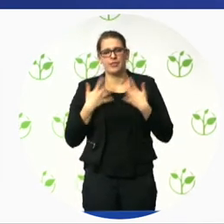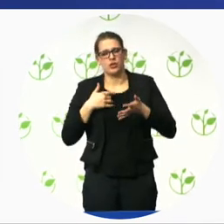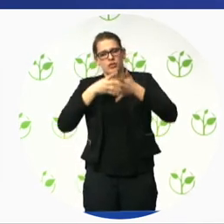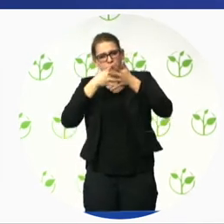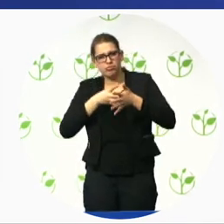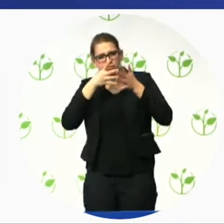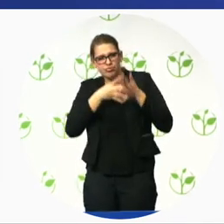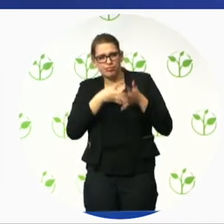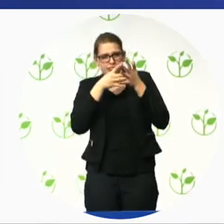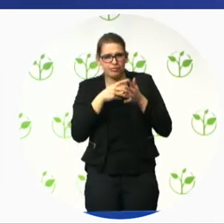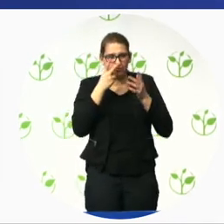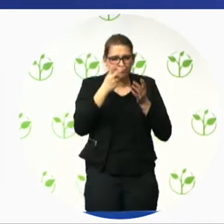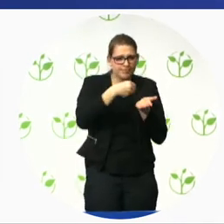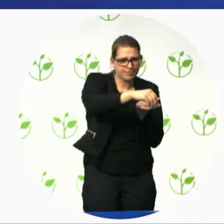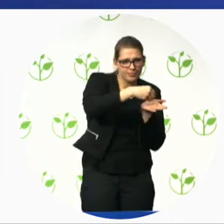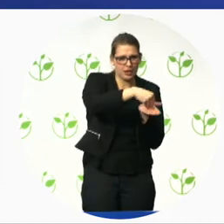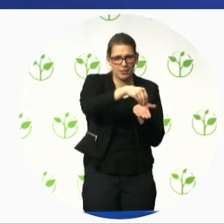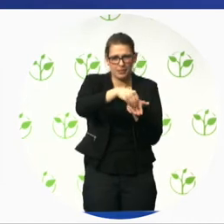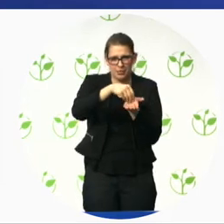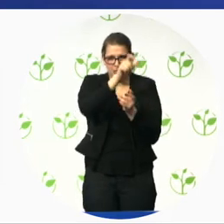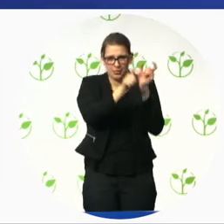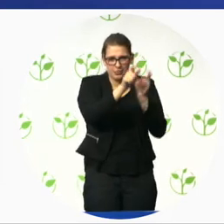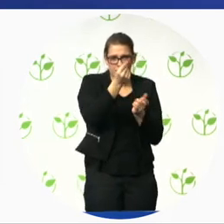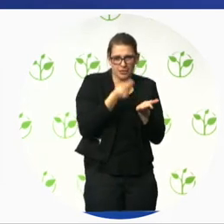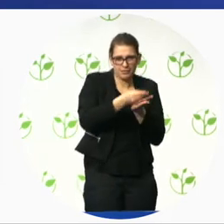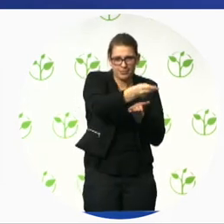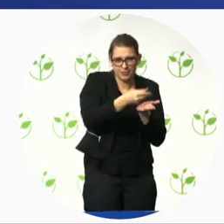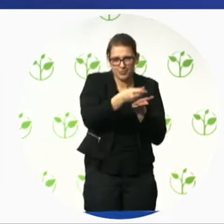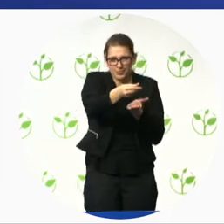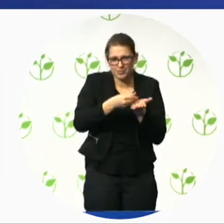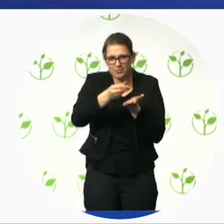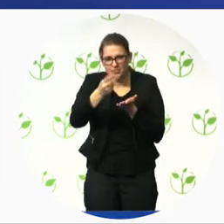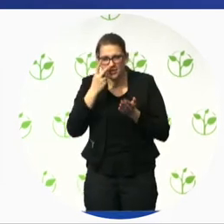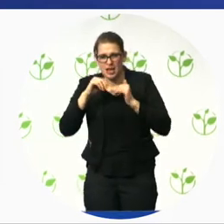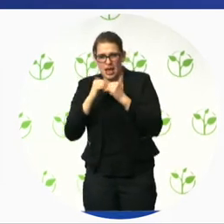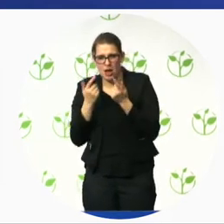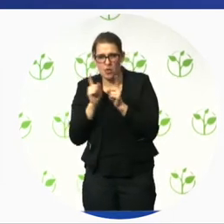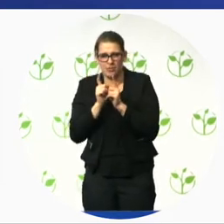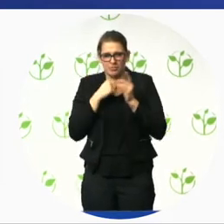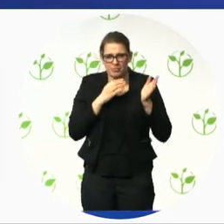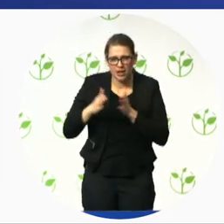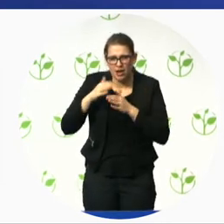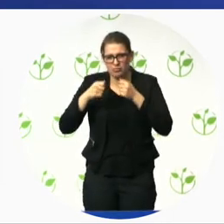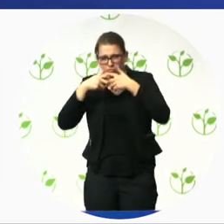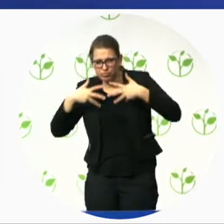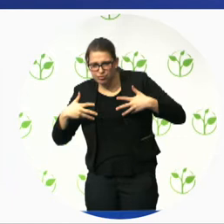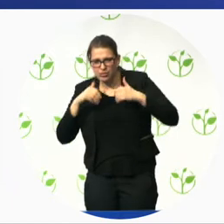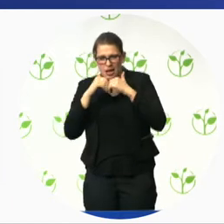some other costs for example for the infrastructure for the servers and so on so that